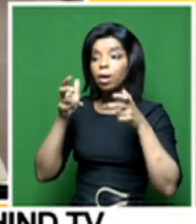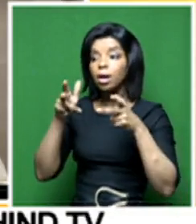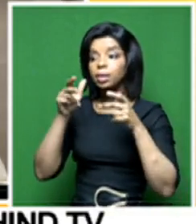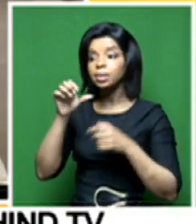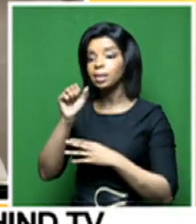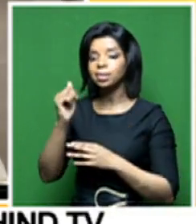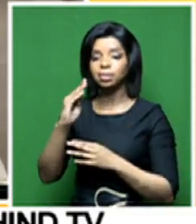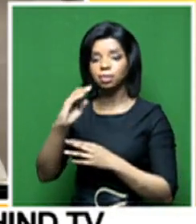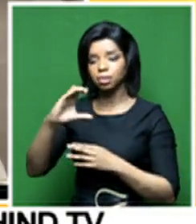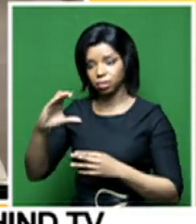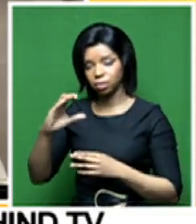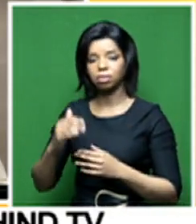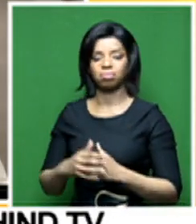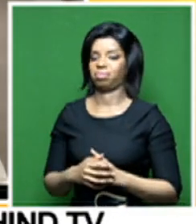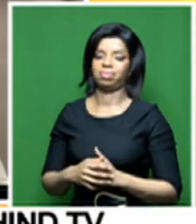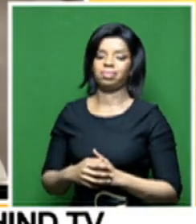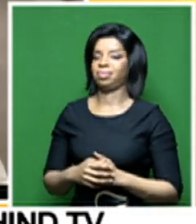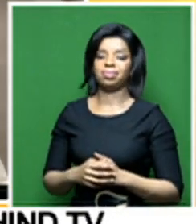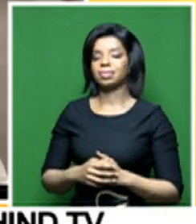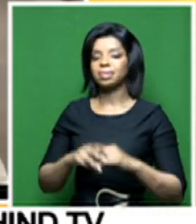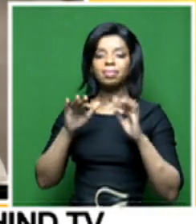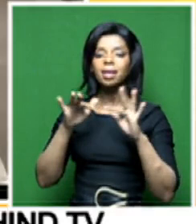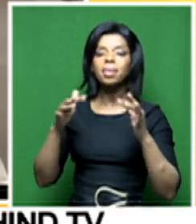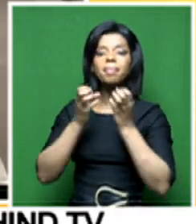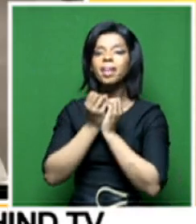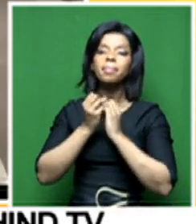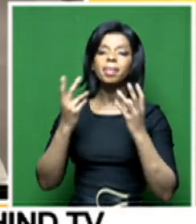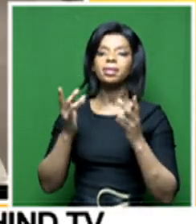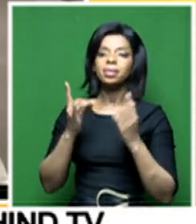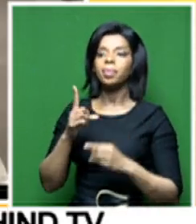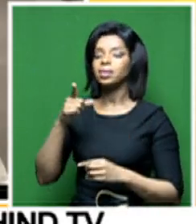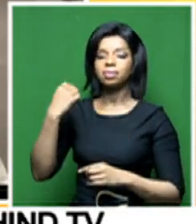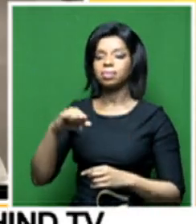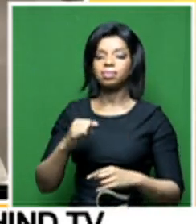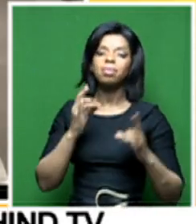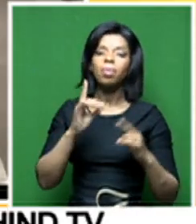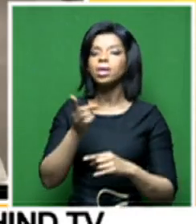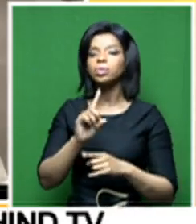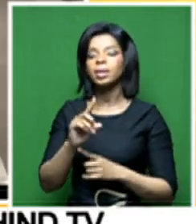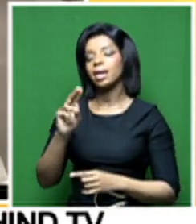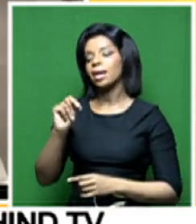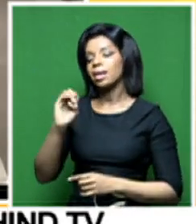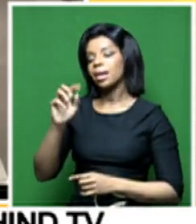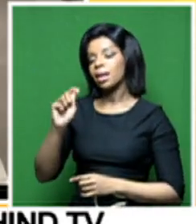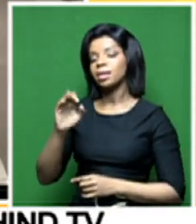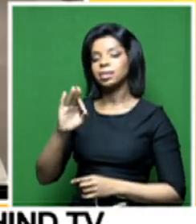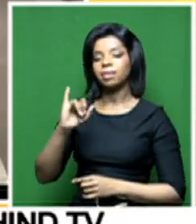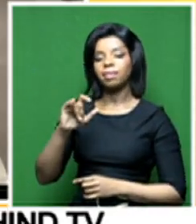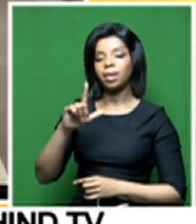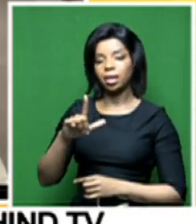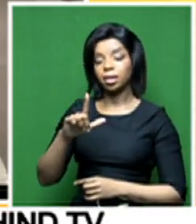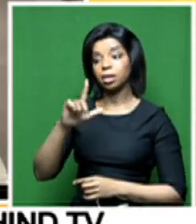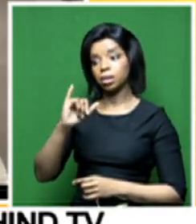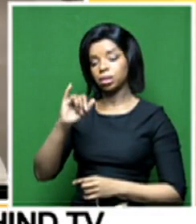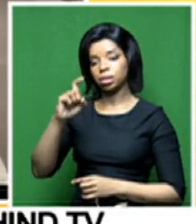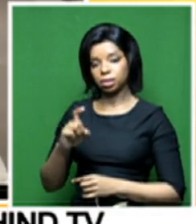A lot of people who were speaking to this, they may have things like Netflix that they do stream on their tablets and they don't watch the